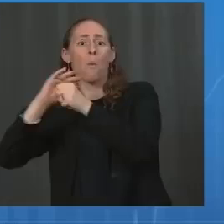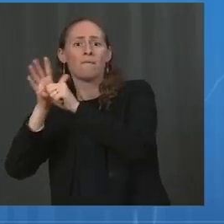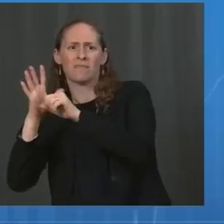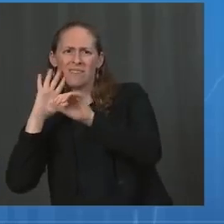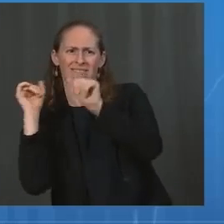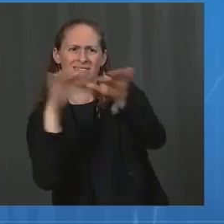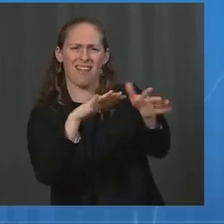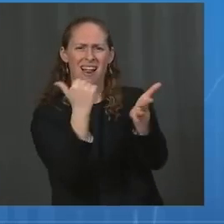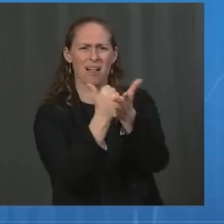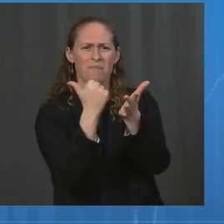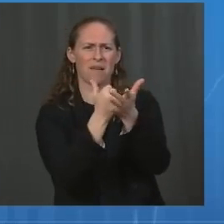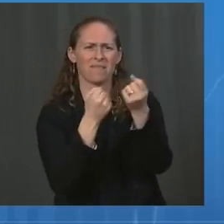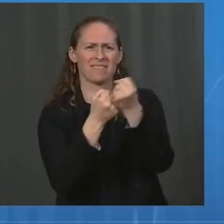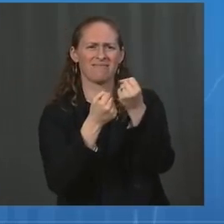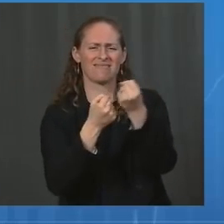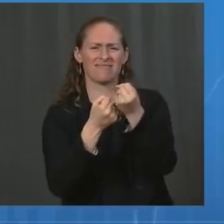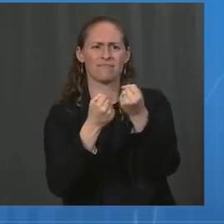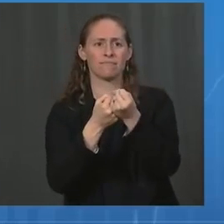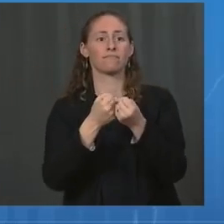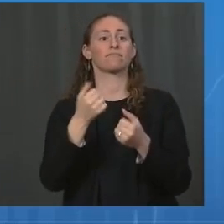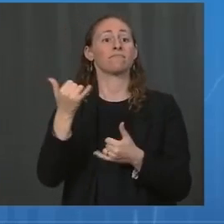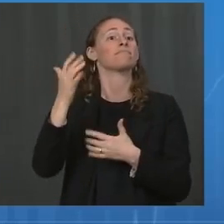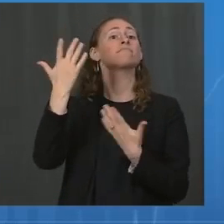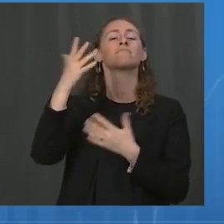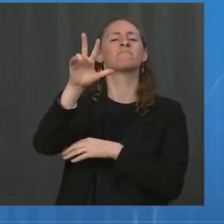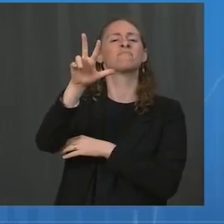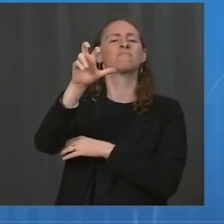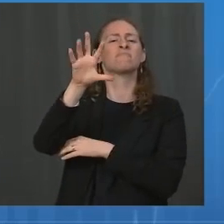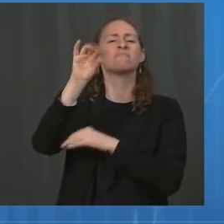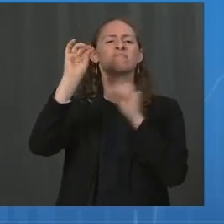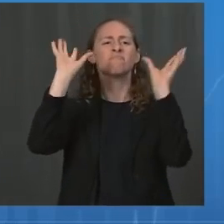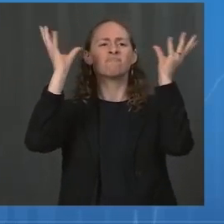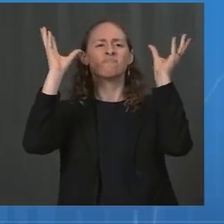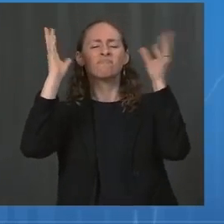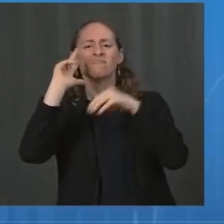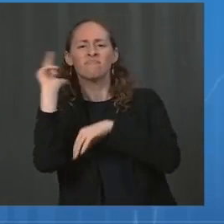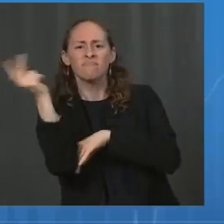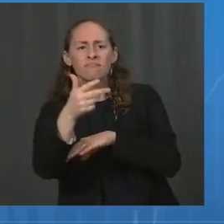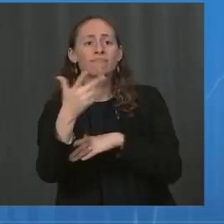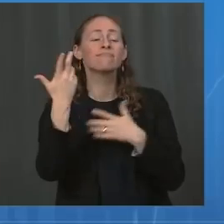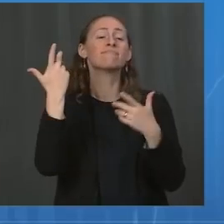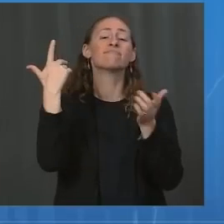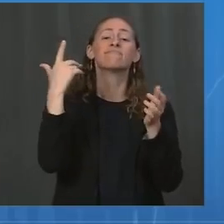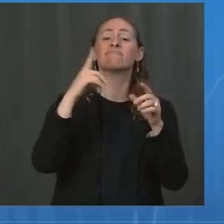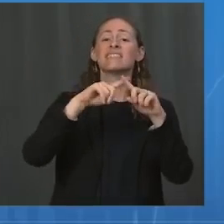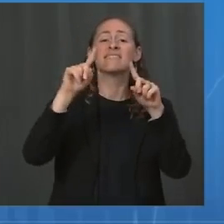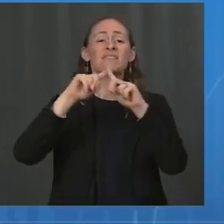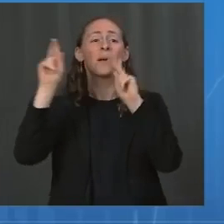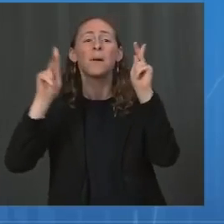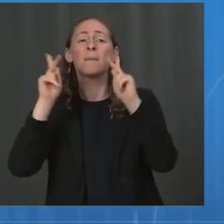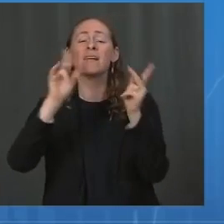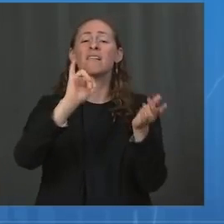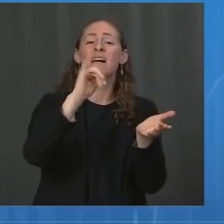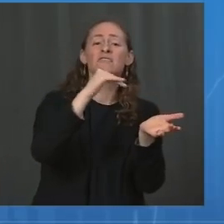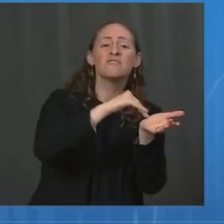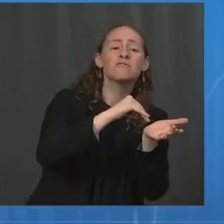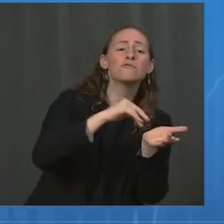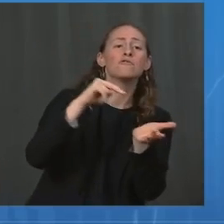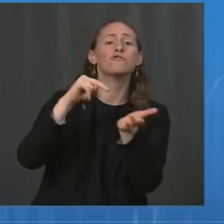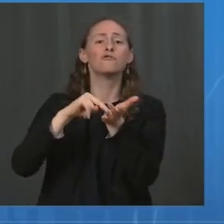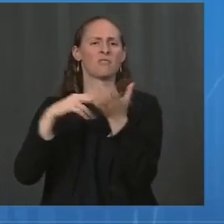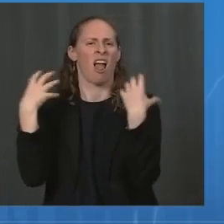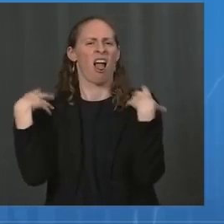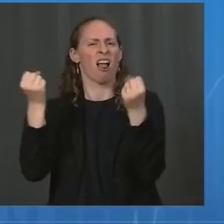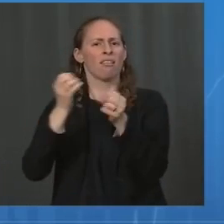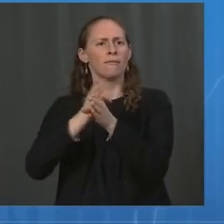over 350 EMTs, doctors, nurses, and other healthcare personnel have been providing emergency